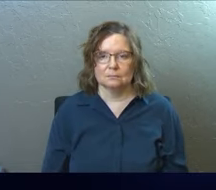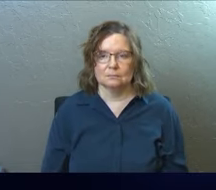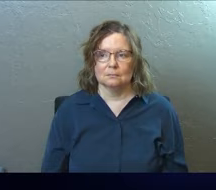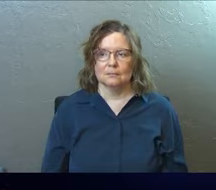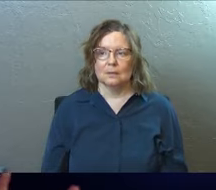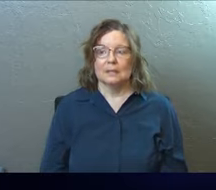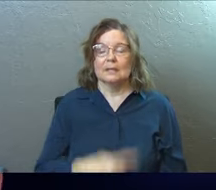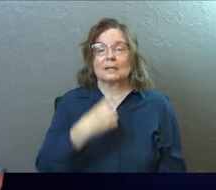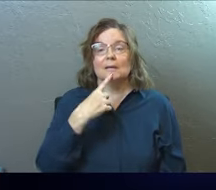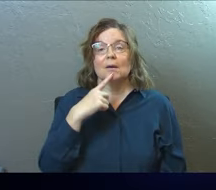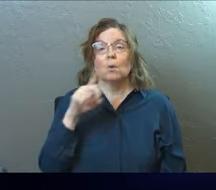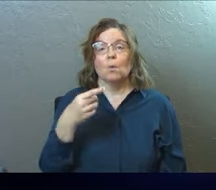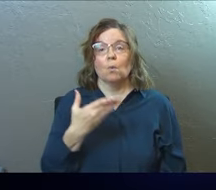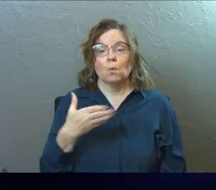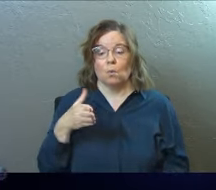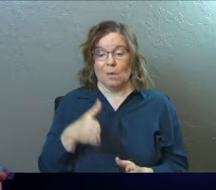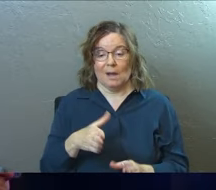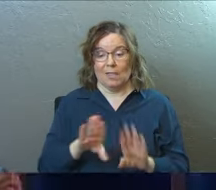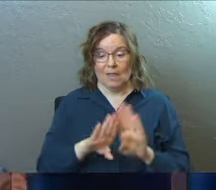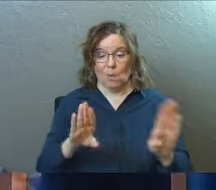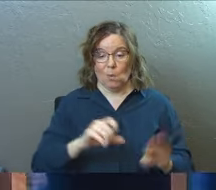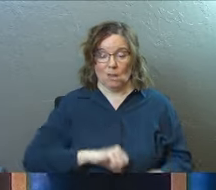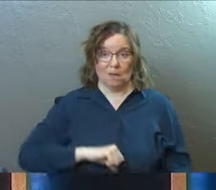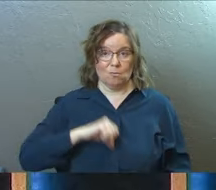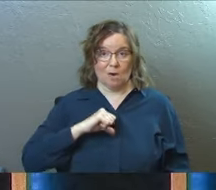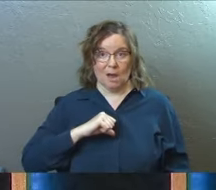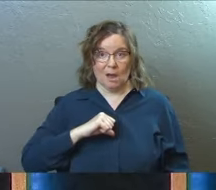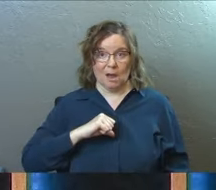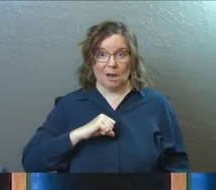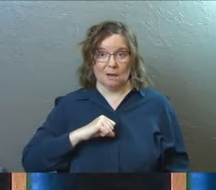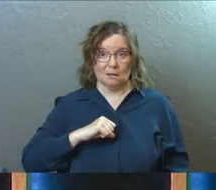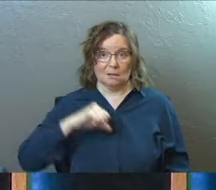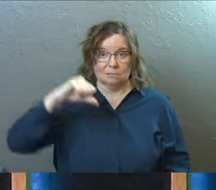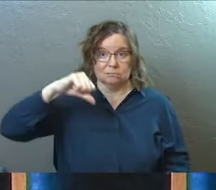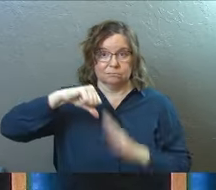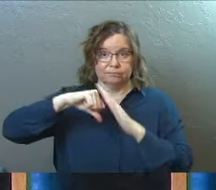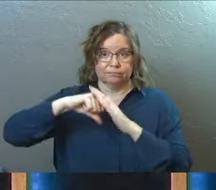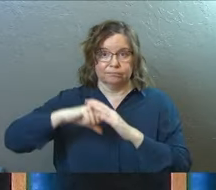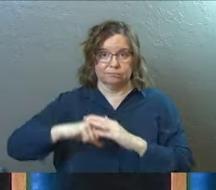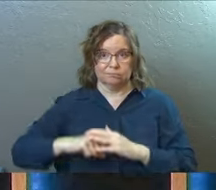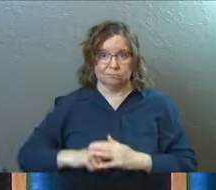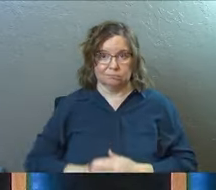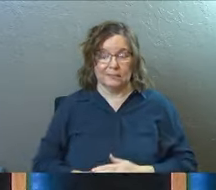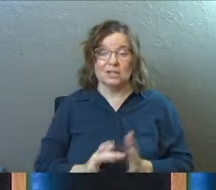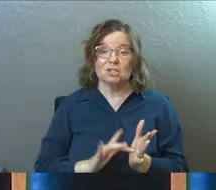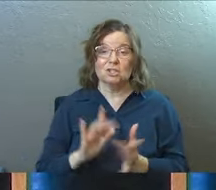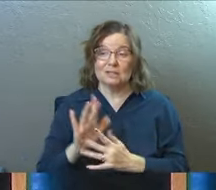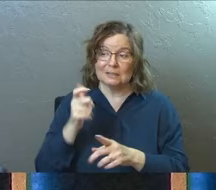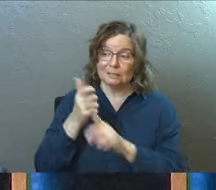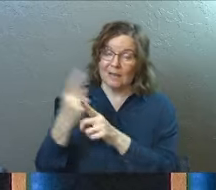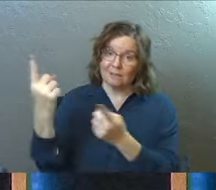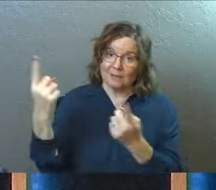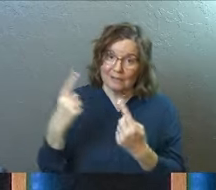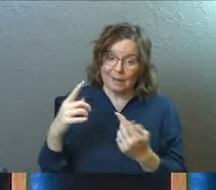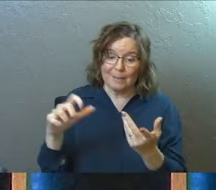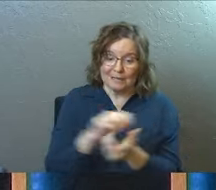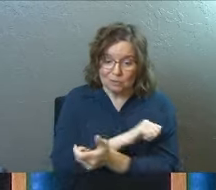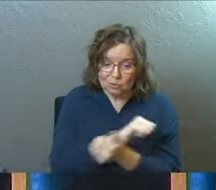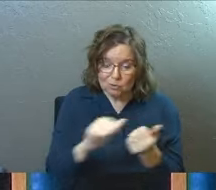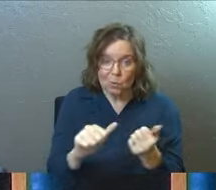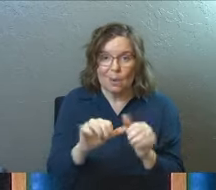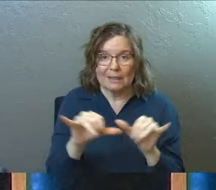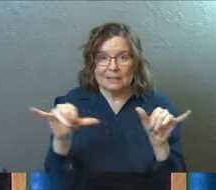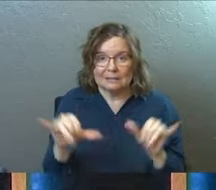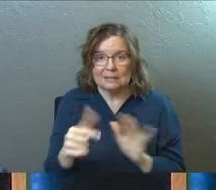He comes and says, the only way that wall of pride could come down between people is Jesus had to come and he had to destroy